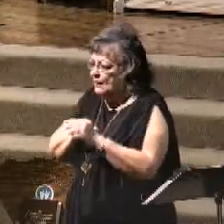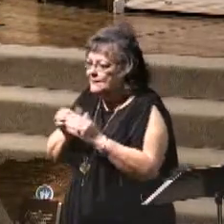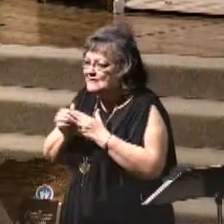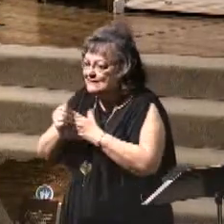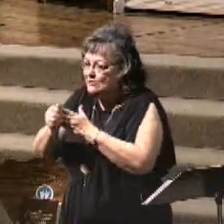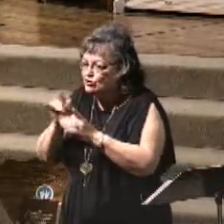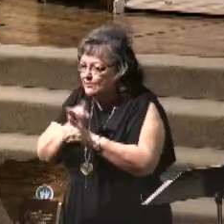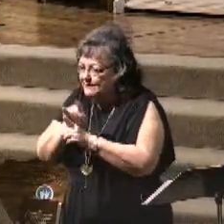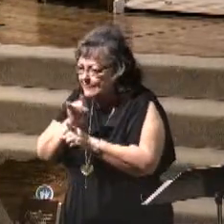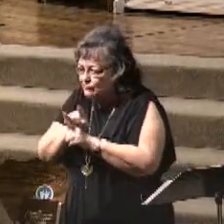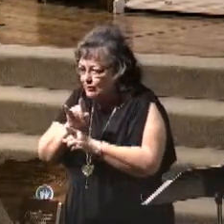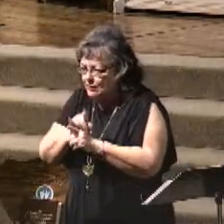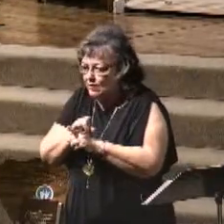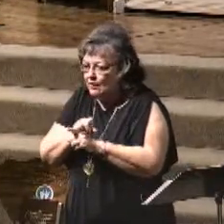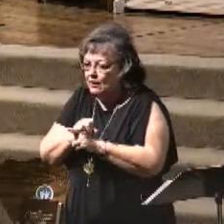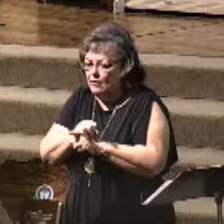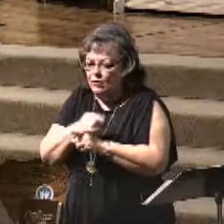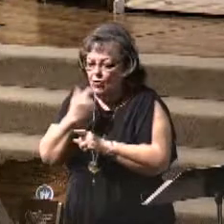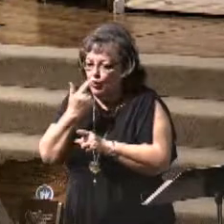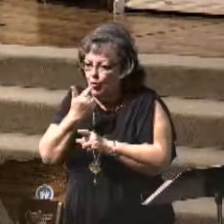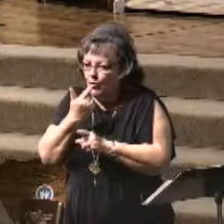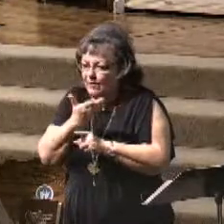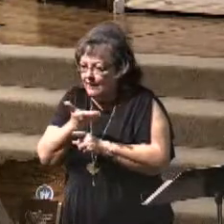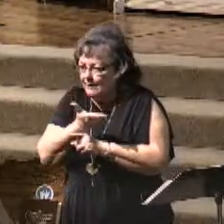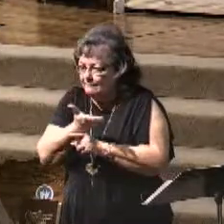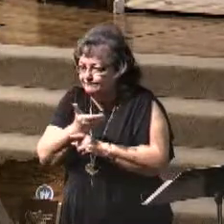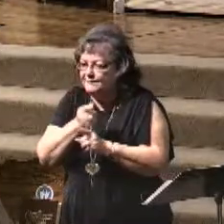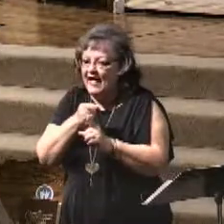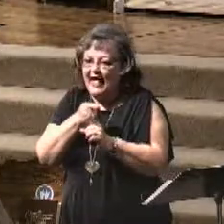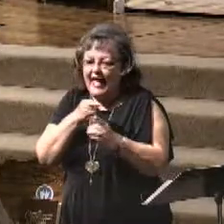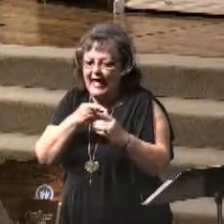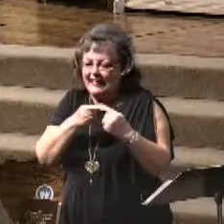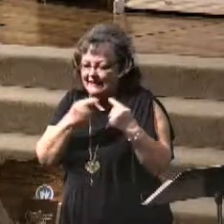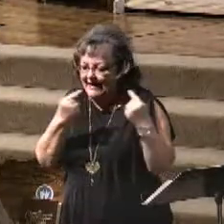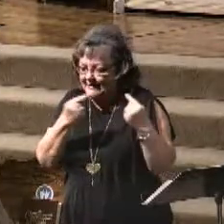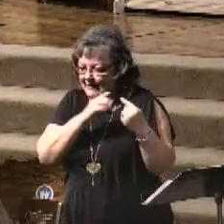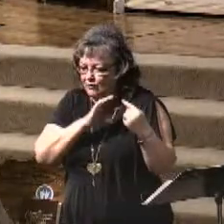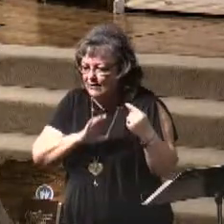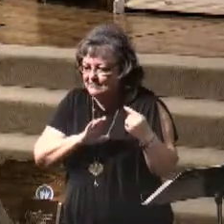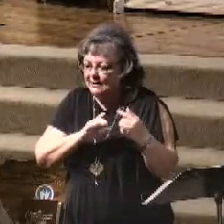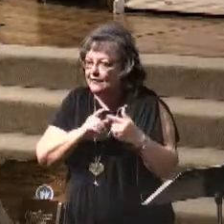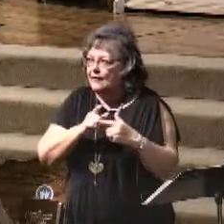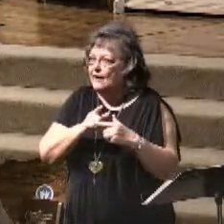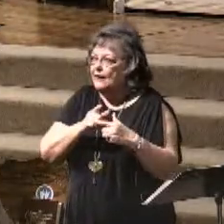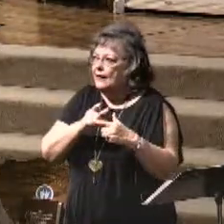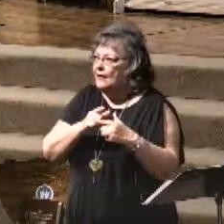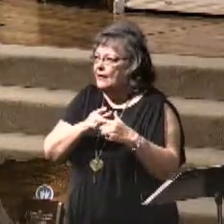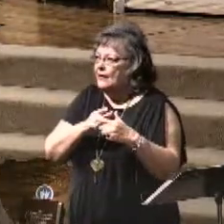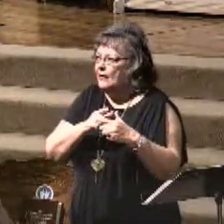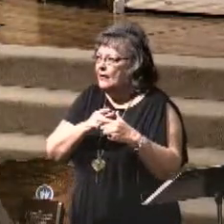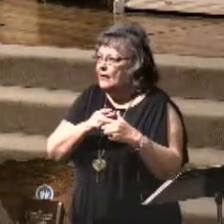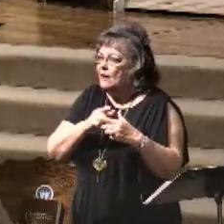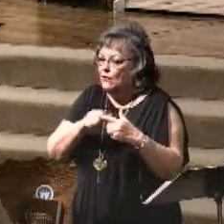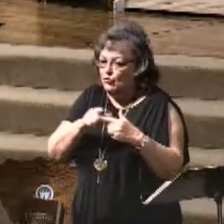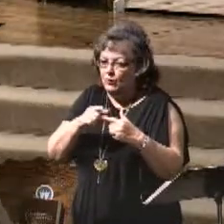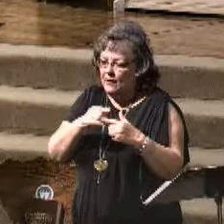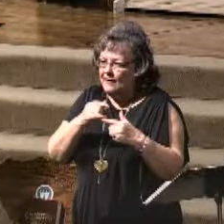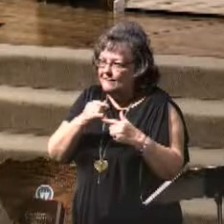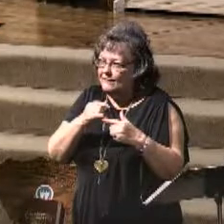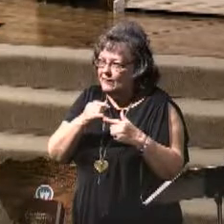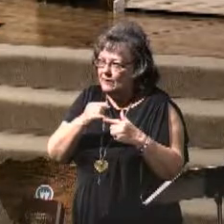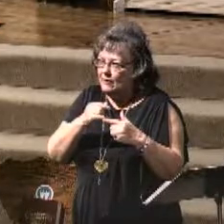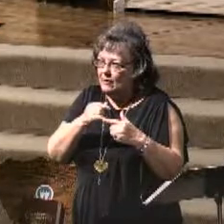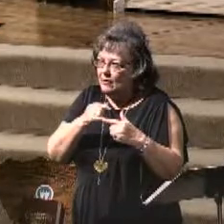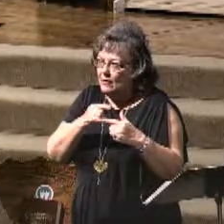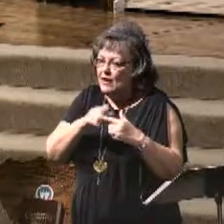you find the Antichrist. You'll find in Scripture, we're not going to deal with it this morning, but the image of the